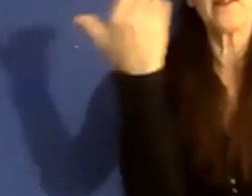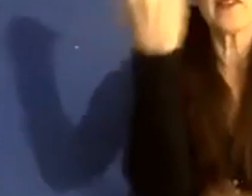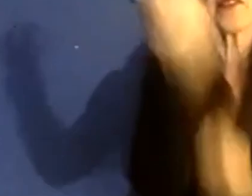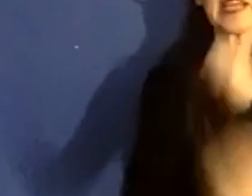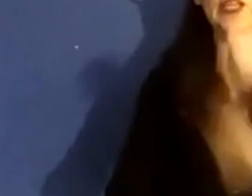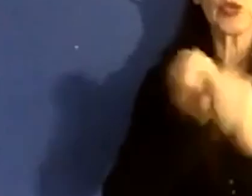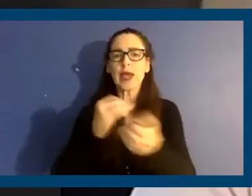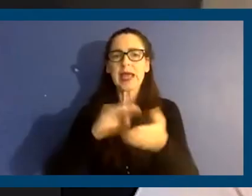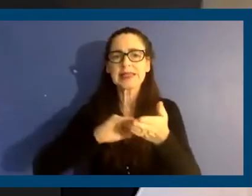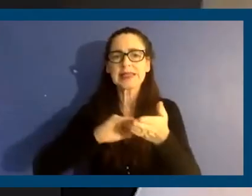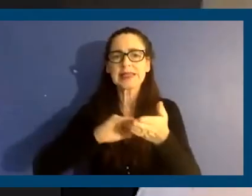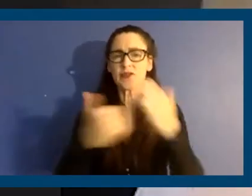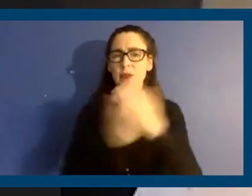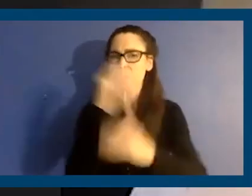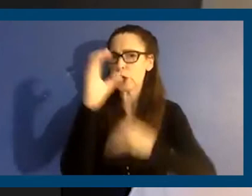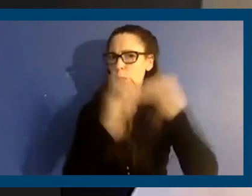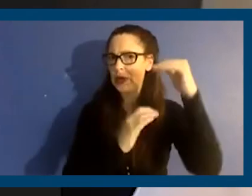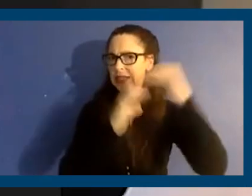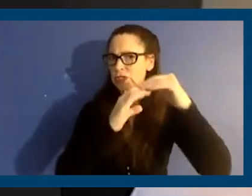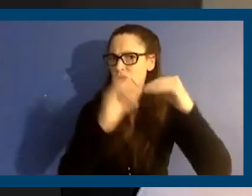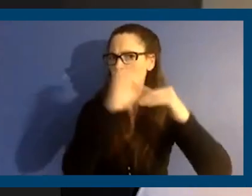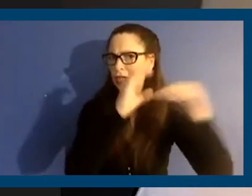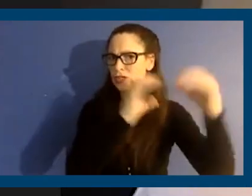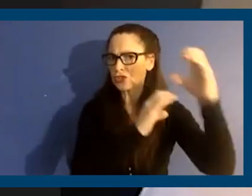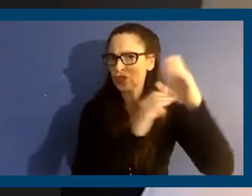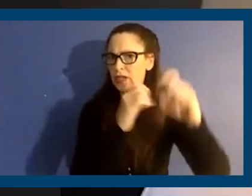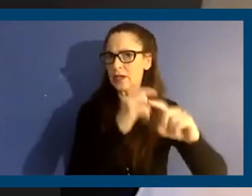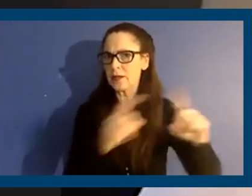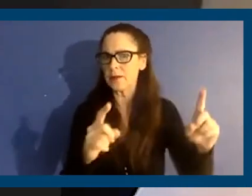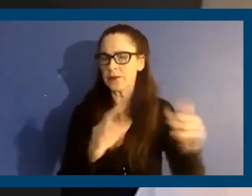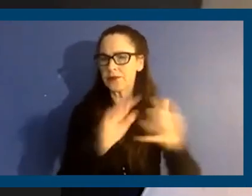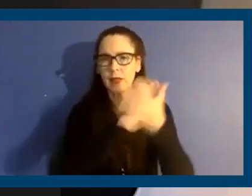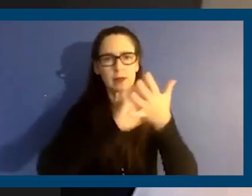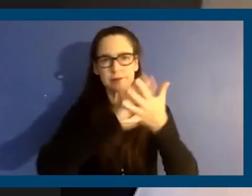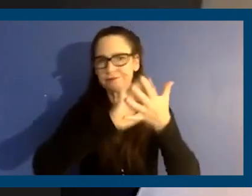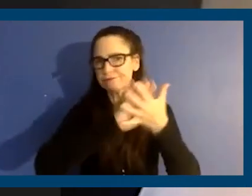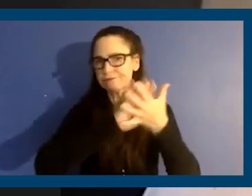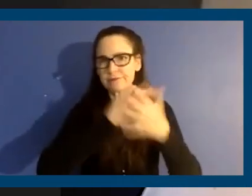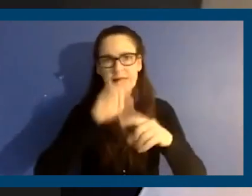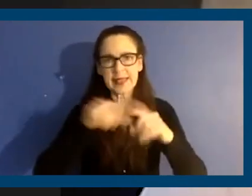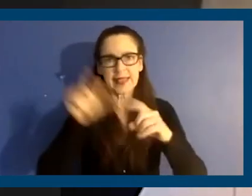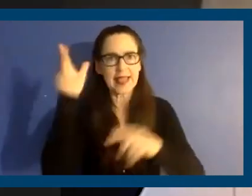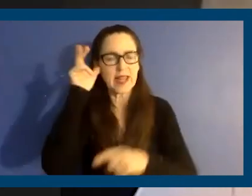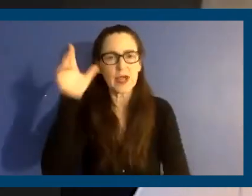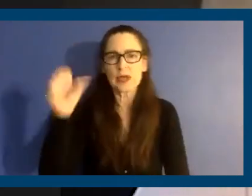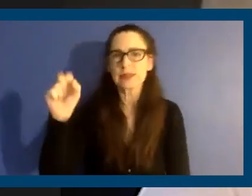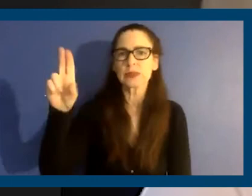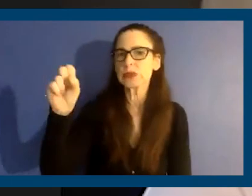for new construction. for the first 15 years that I did it online, it won't be suspended to my control.